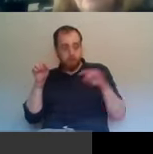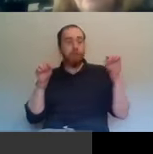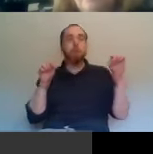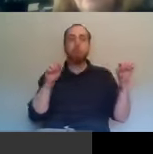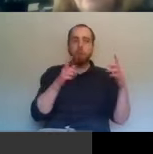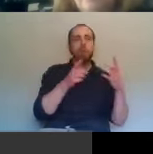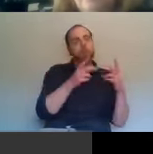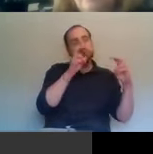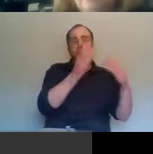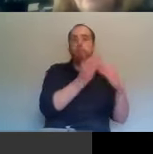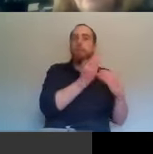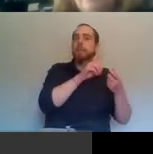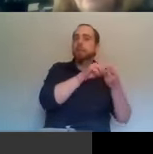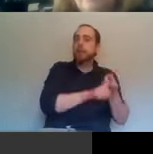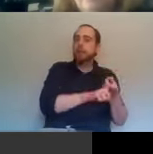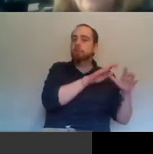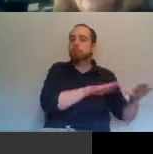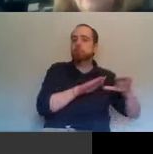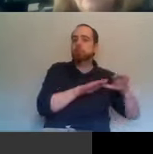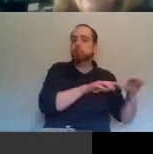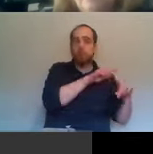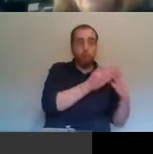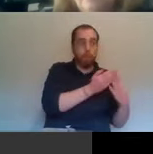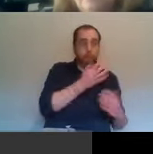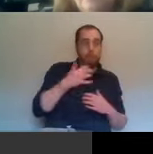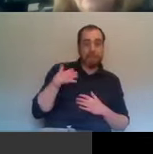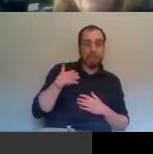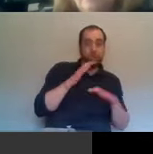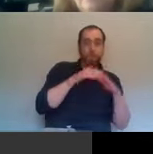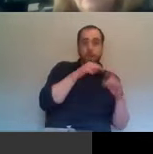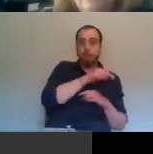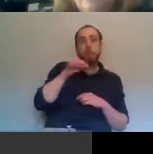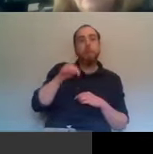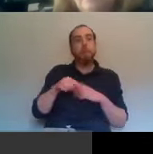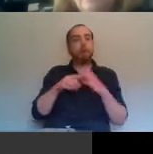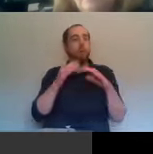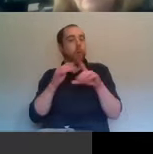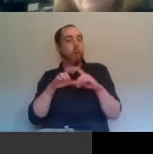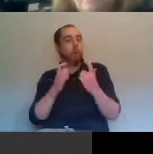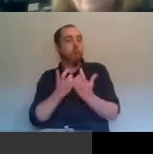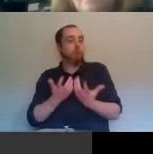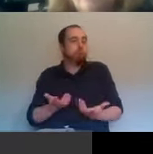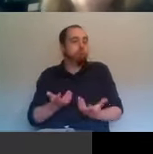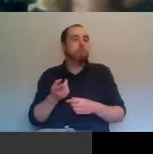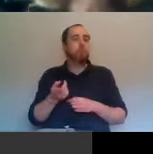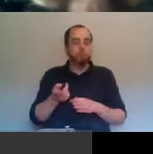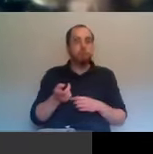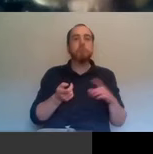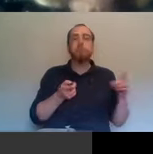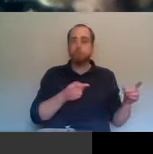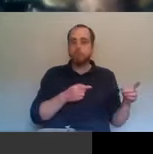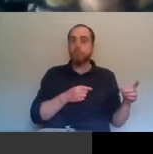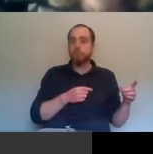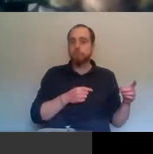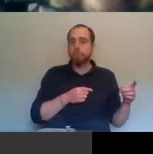Northern Ireland and, uh, and gaining most materially, was undisputably found quite